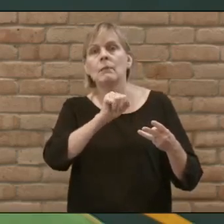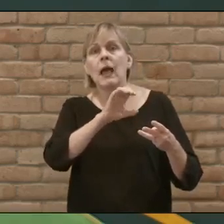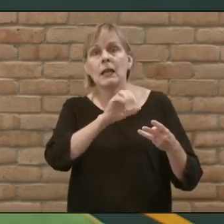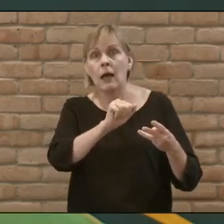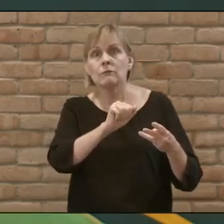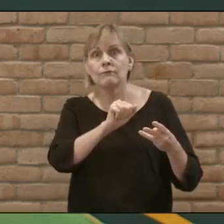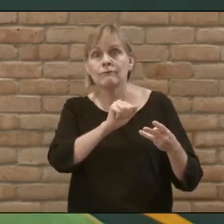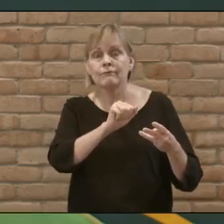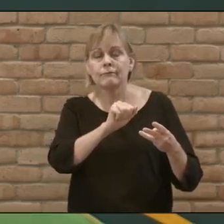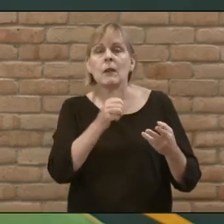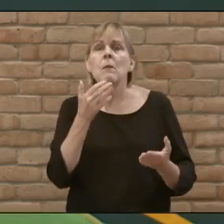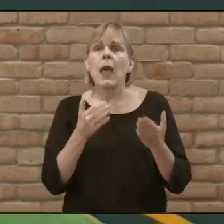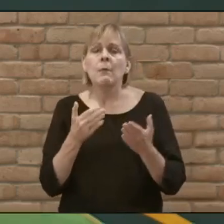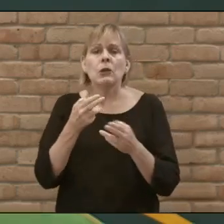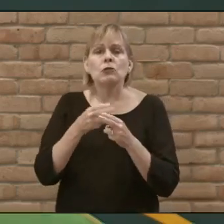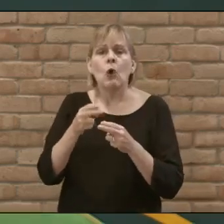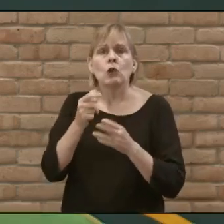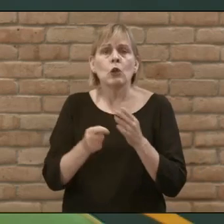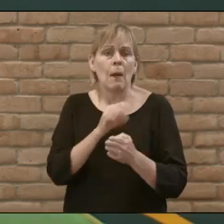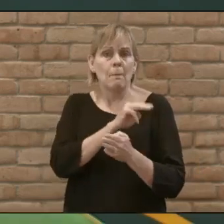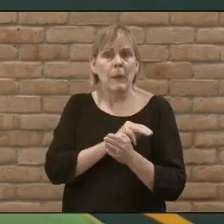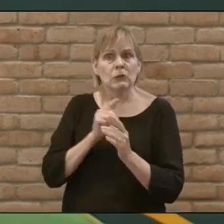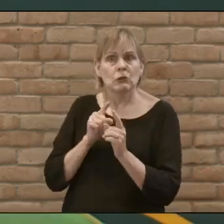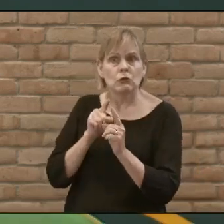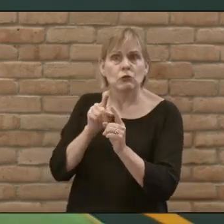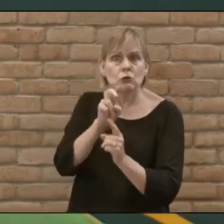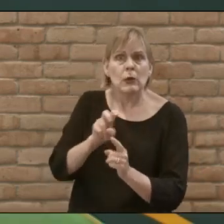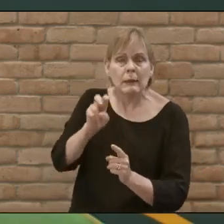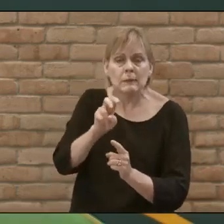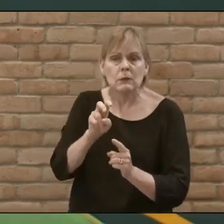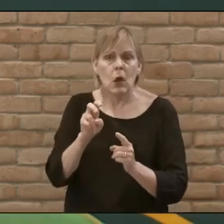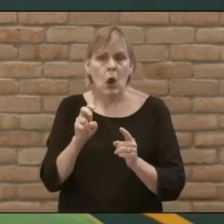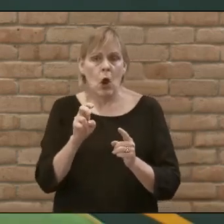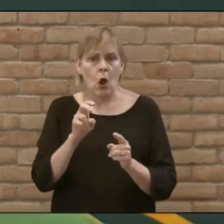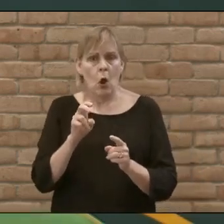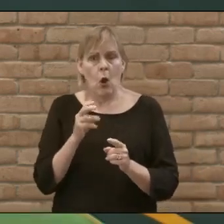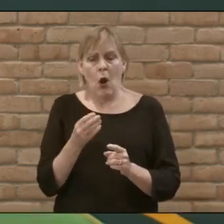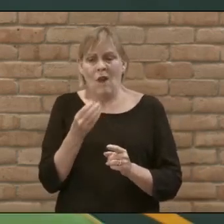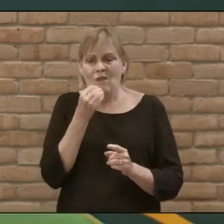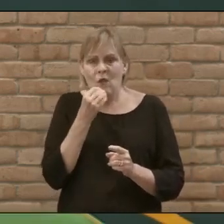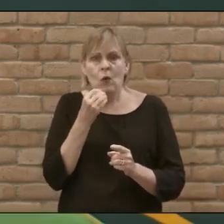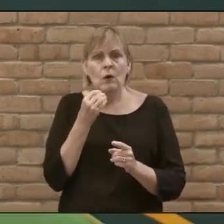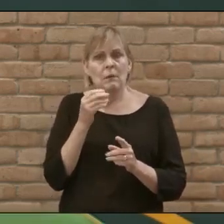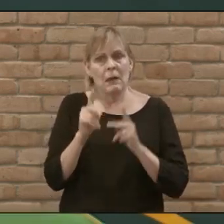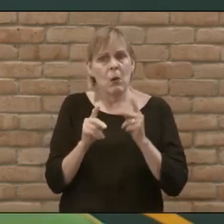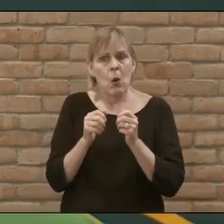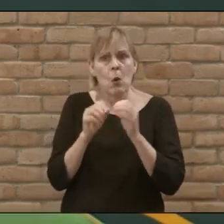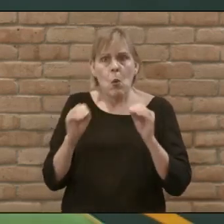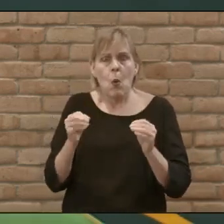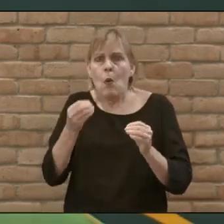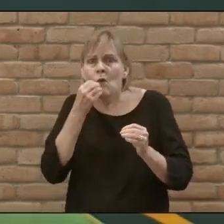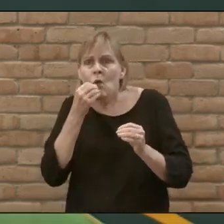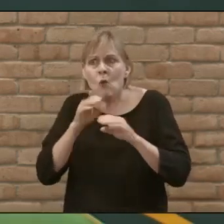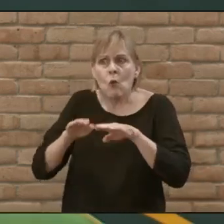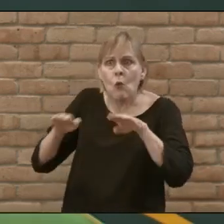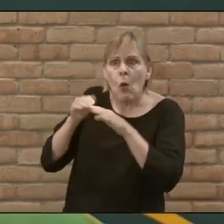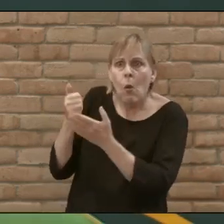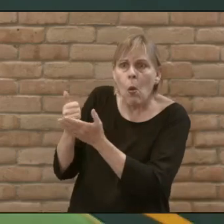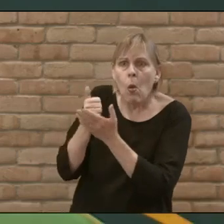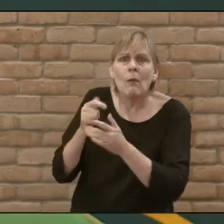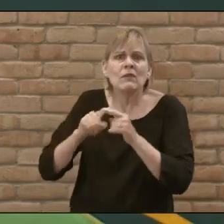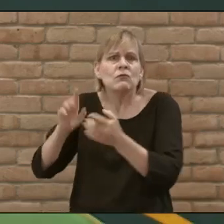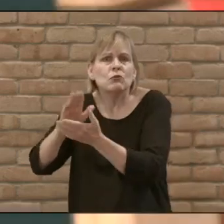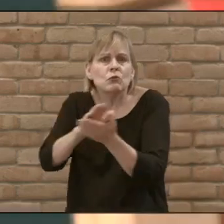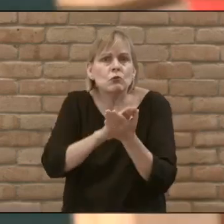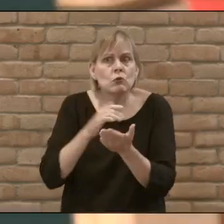-term mission trips Or locally right here working with food insecurity Through our local food shelves And in a couple different